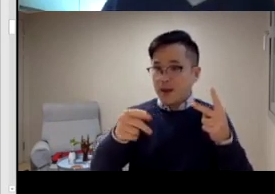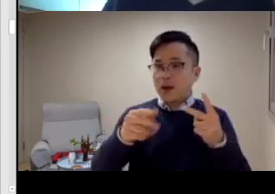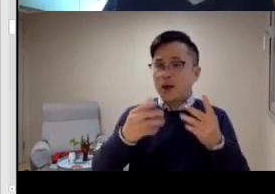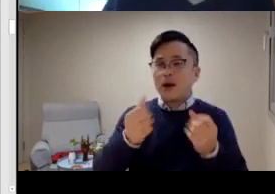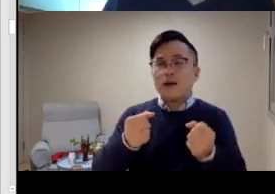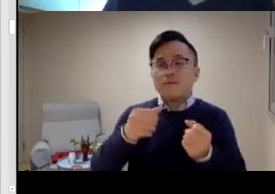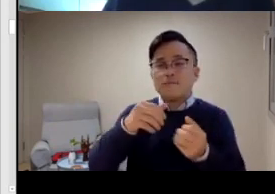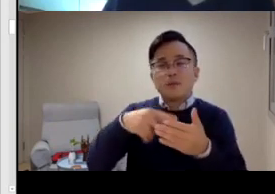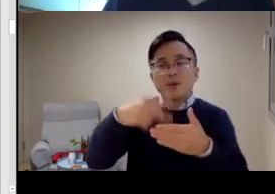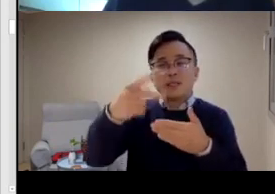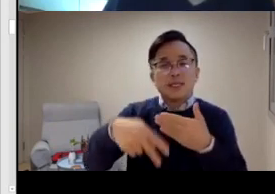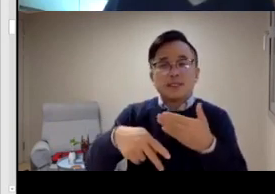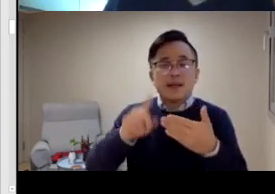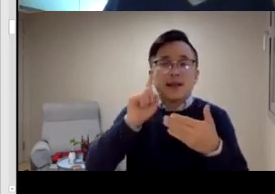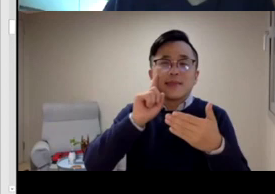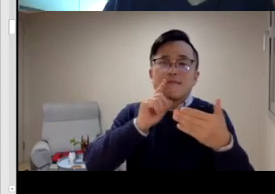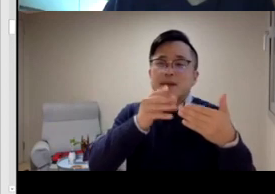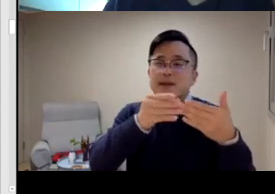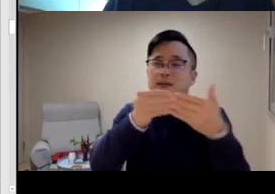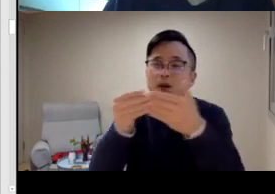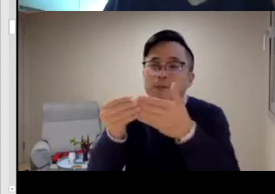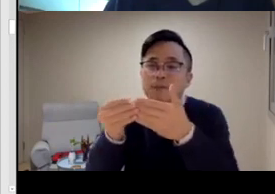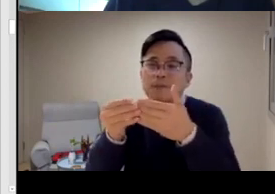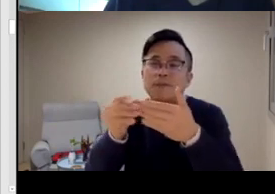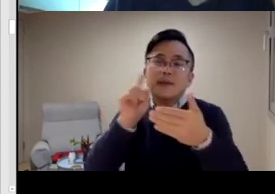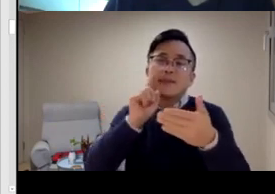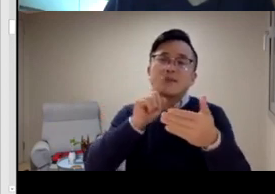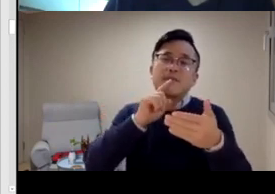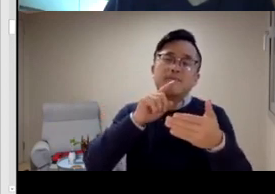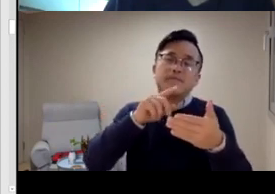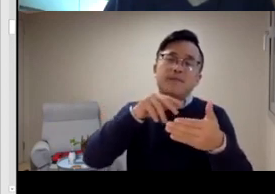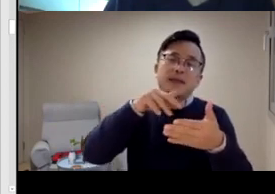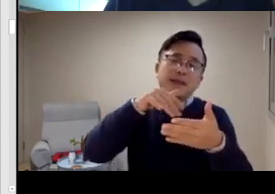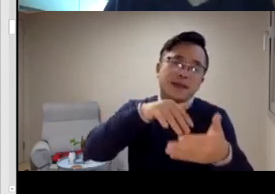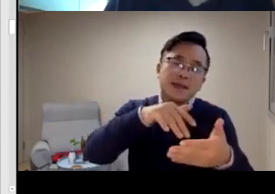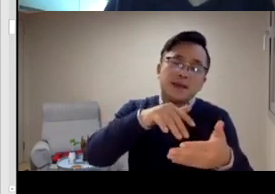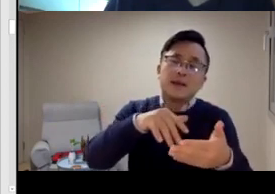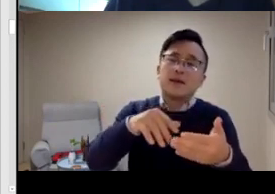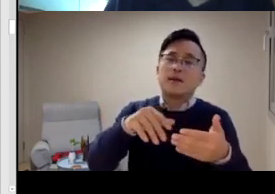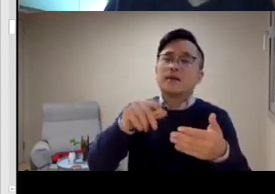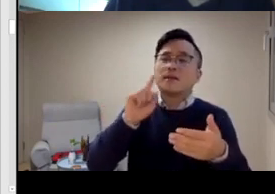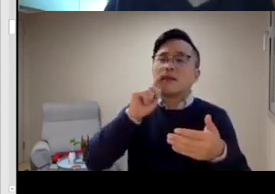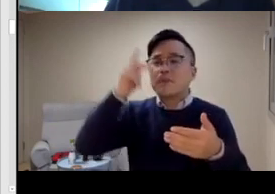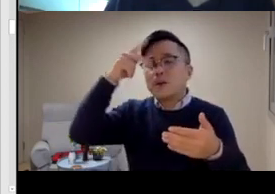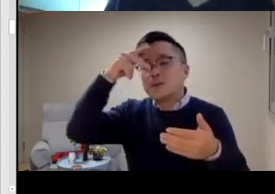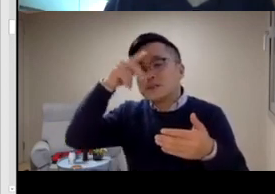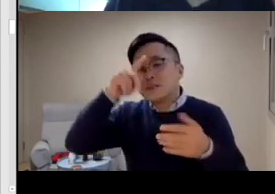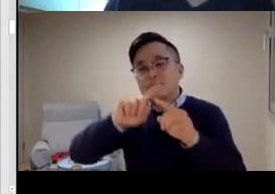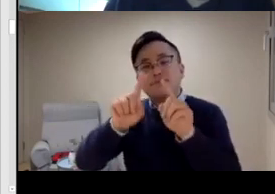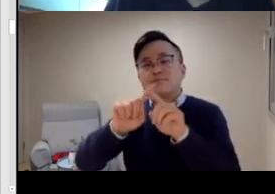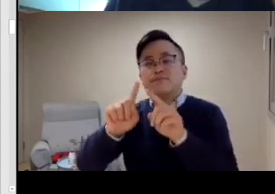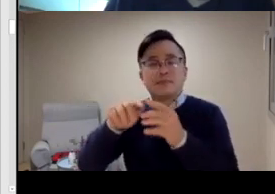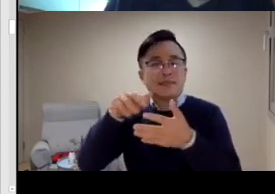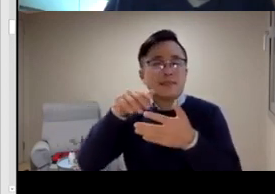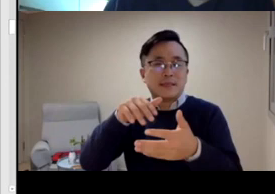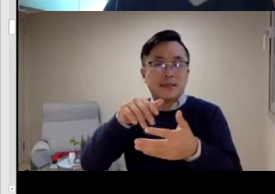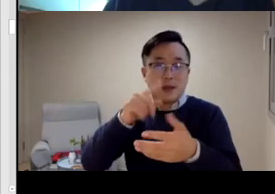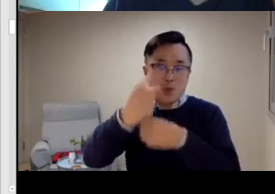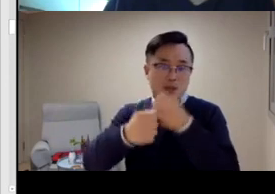And also in Denmark, there is this very special project. It's called the Front Runners for Deaf leaders.